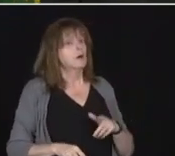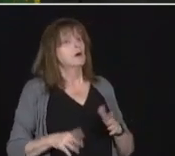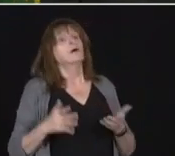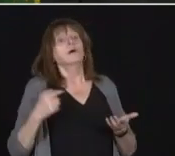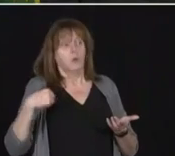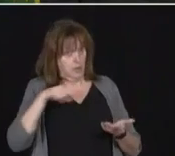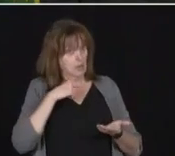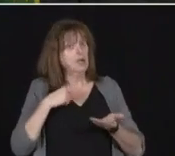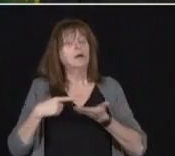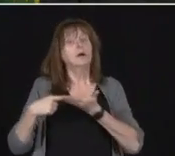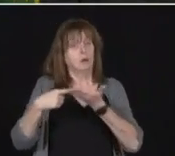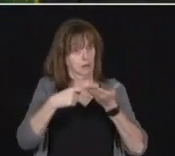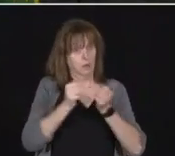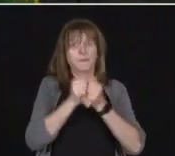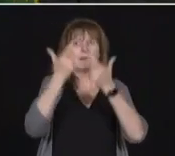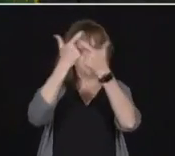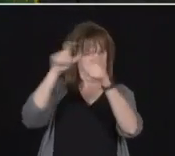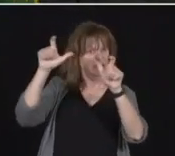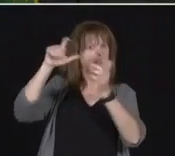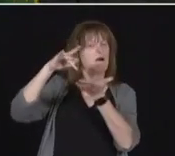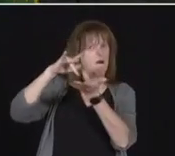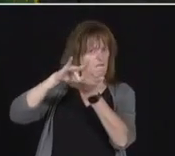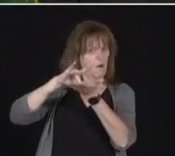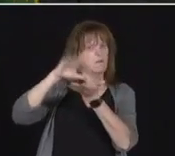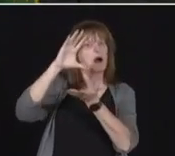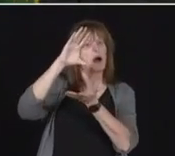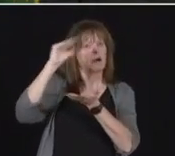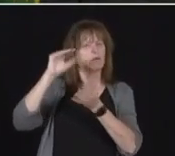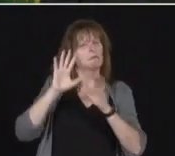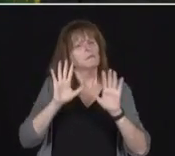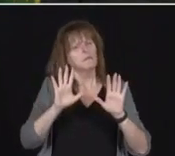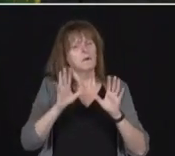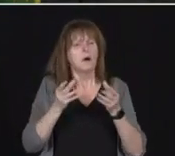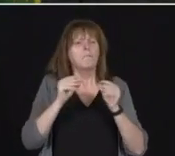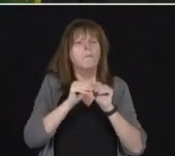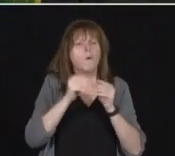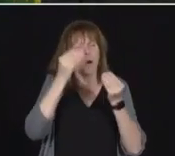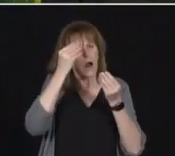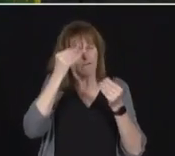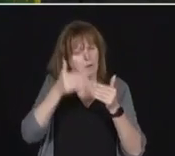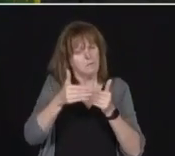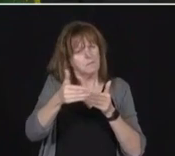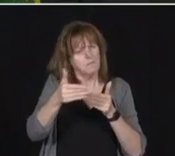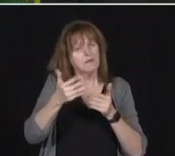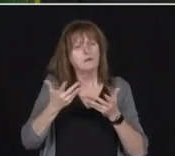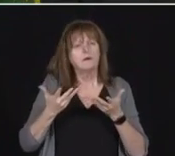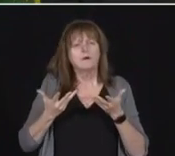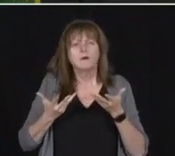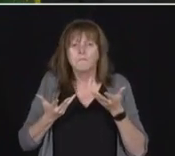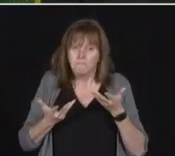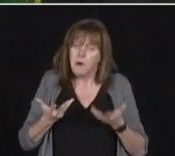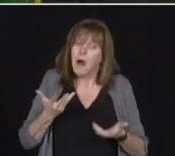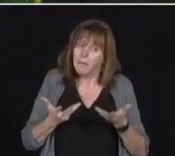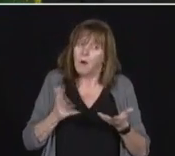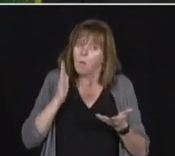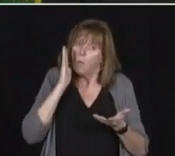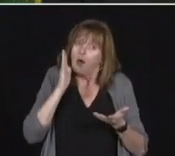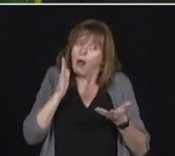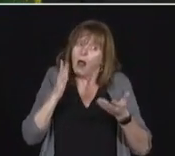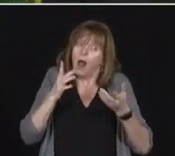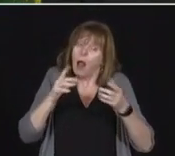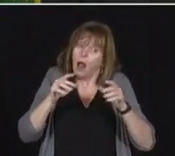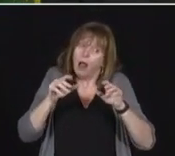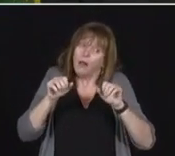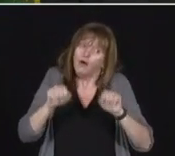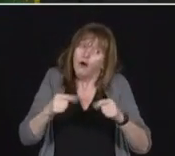And just stay tuned over the next little while we will be possibly rolling that out if that comes to fruition. I think it a